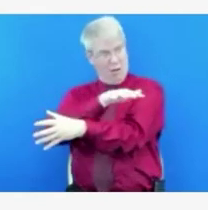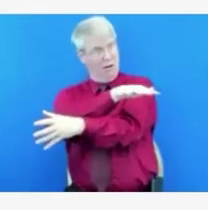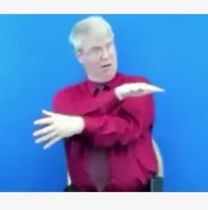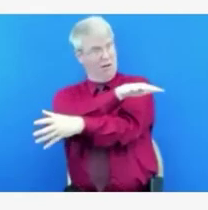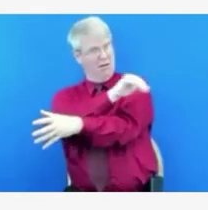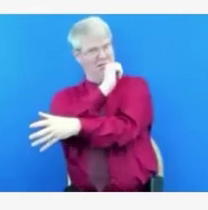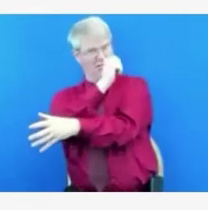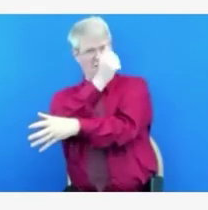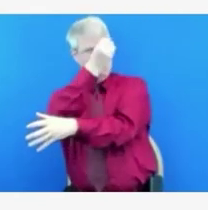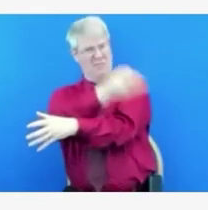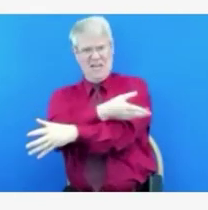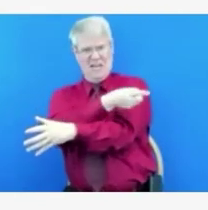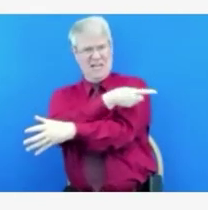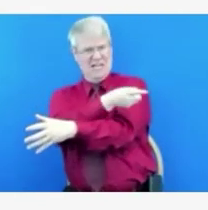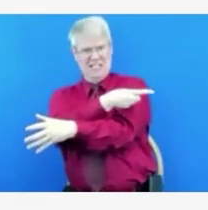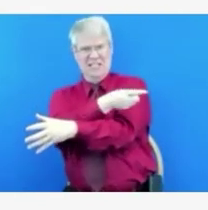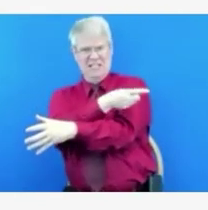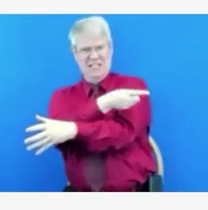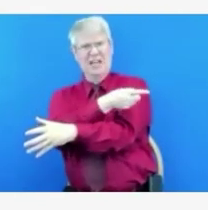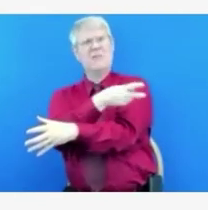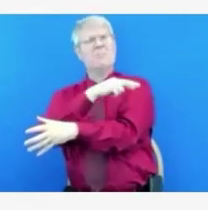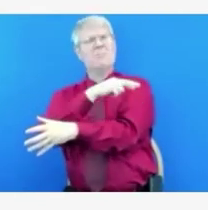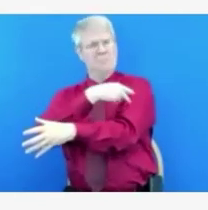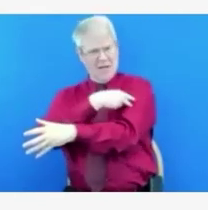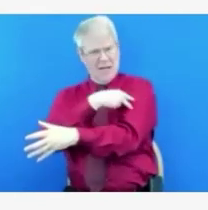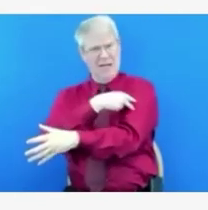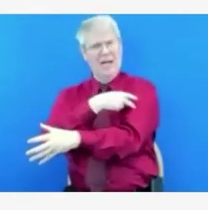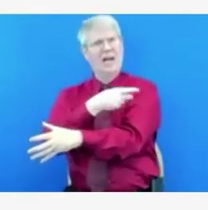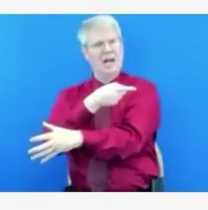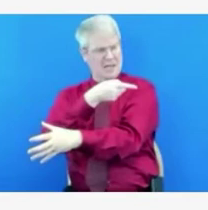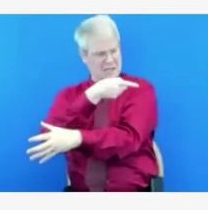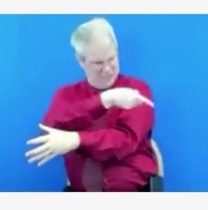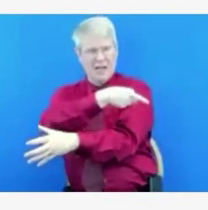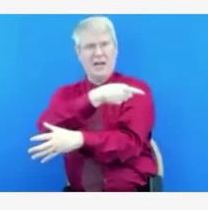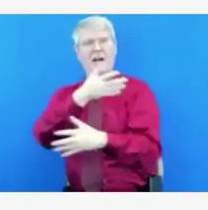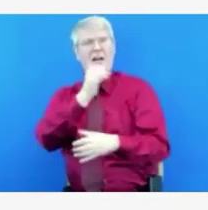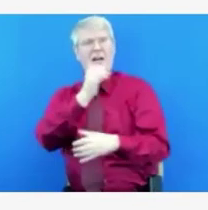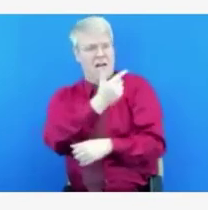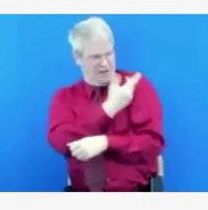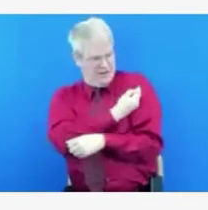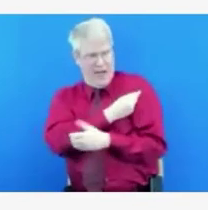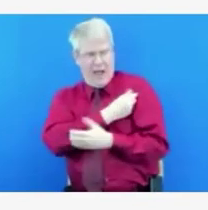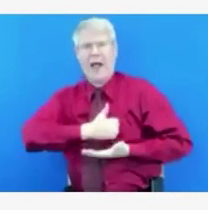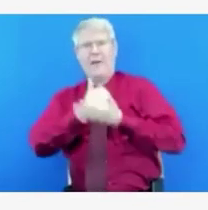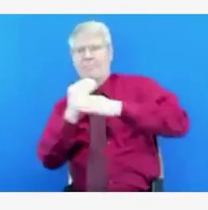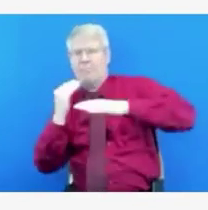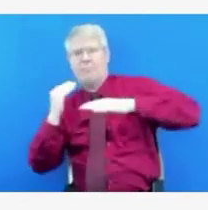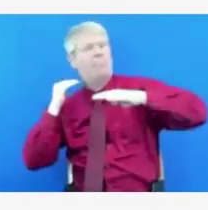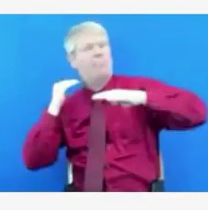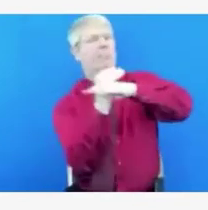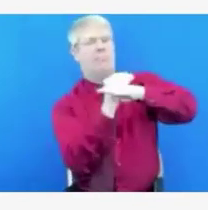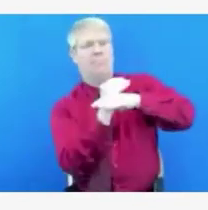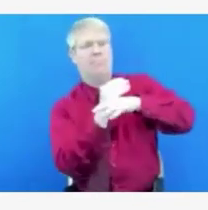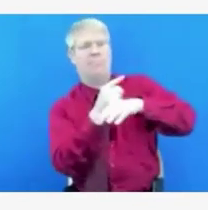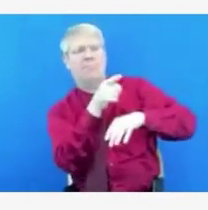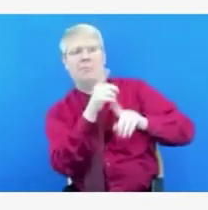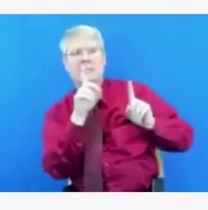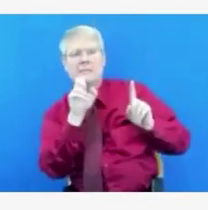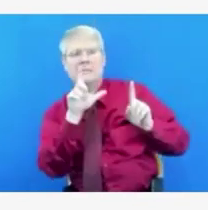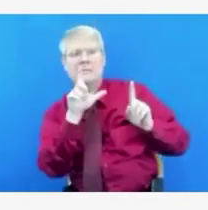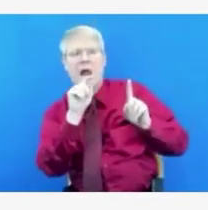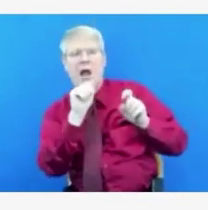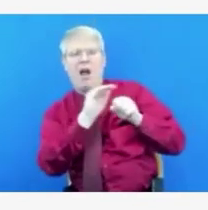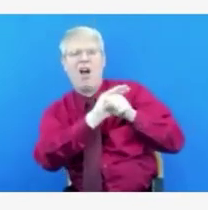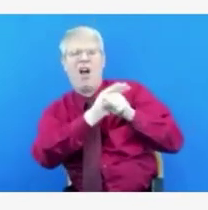are unvaccinated, please consider choosing to get vaccinated. The vaccines work. They're safe and effective. In addition,